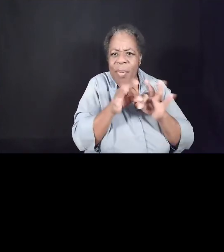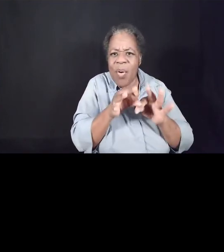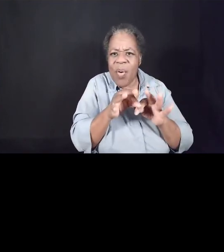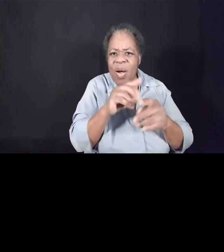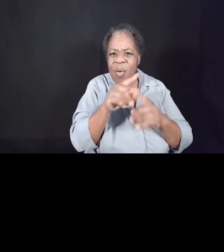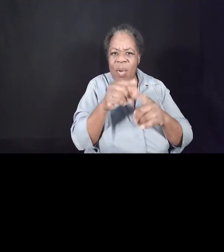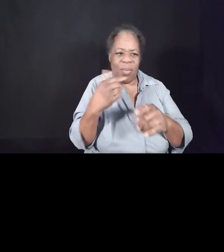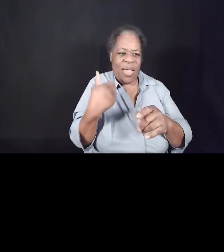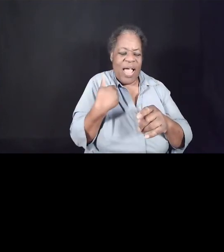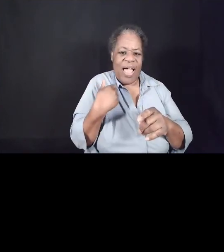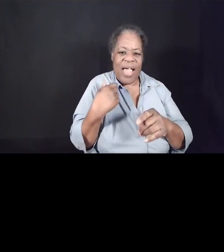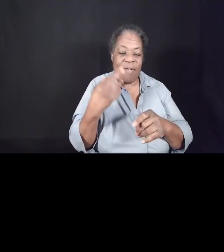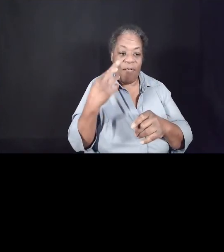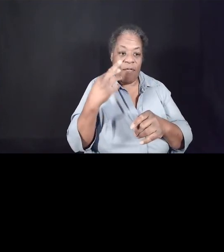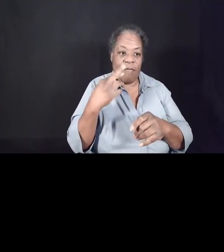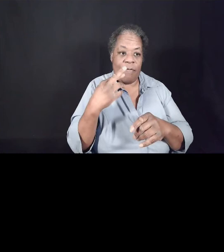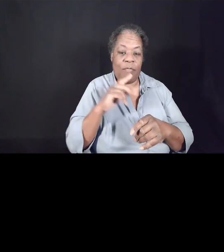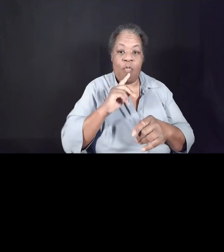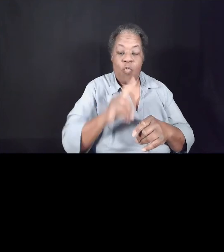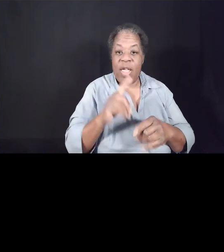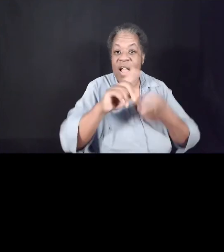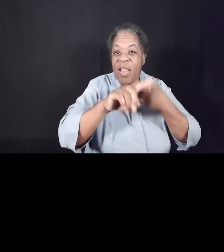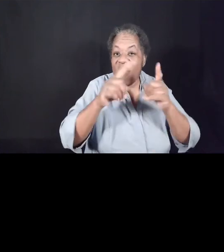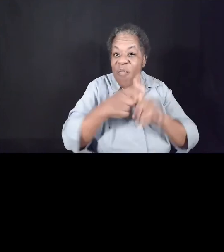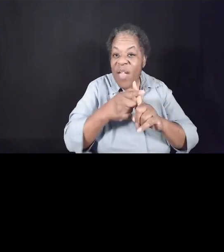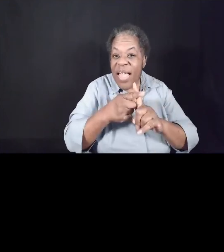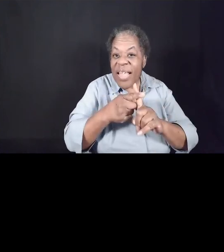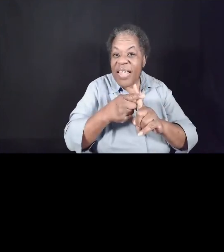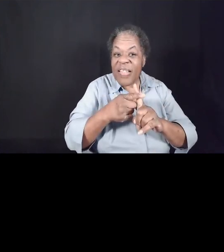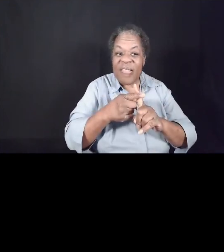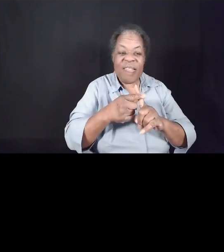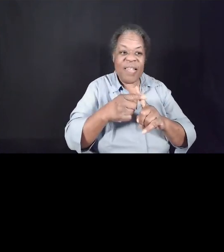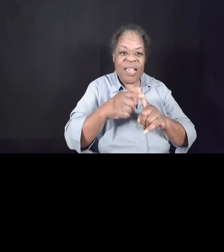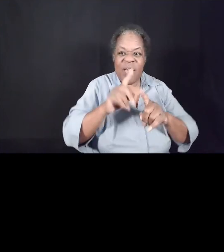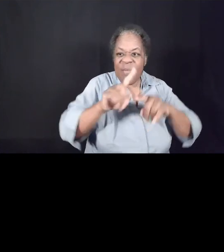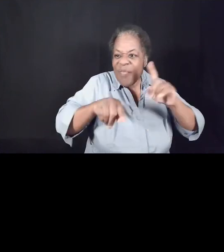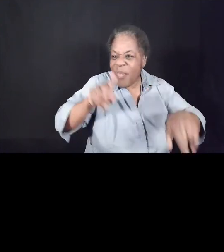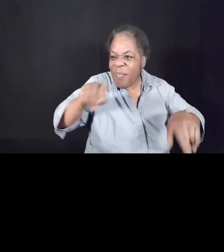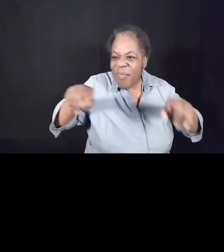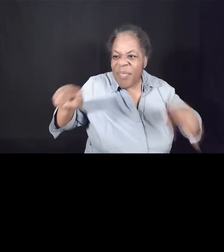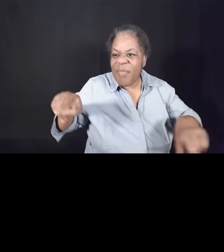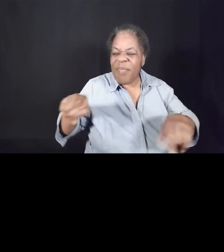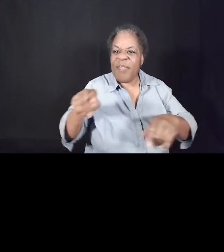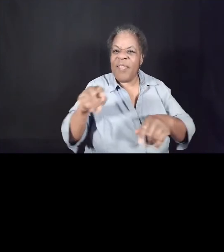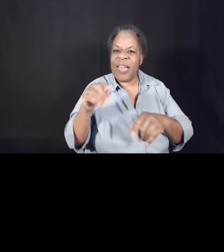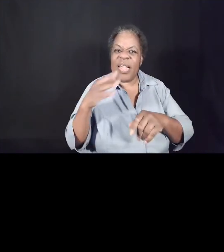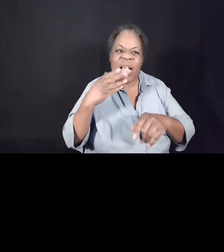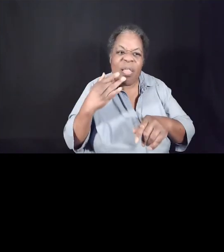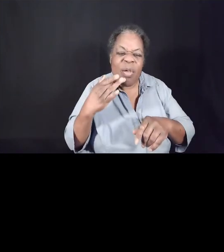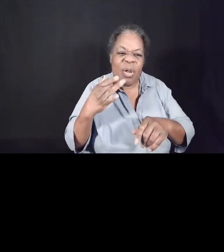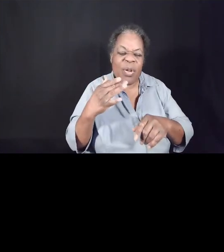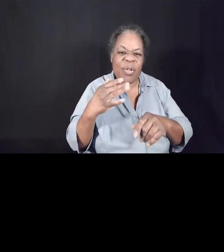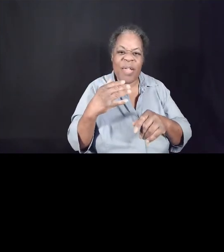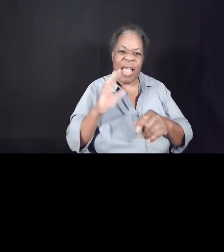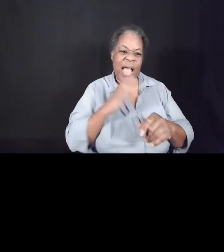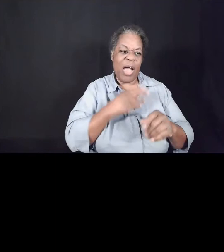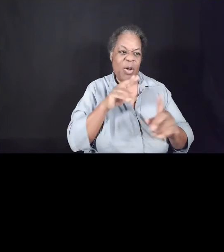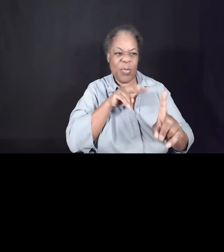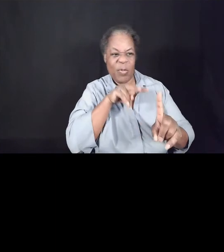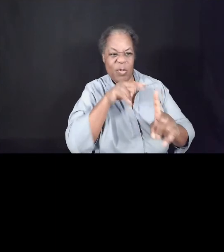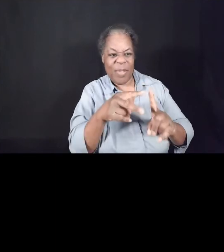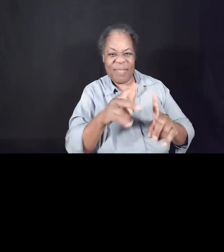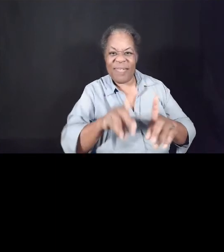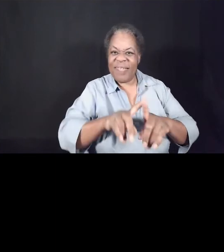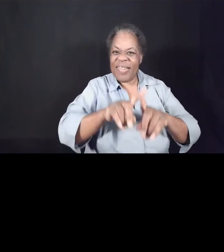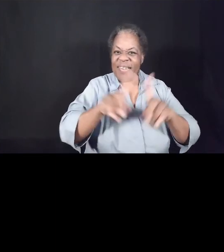who are of different hues. We watch the news differently. We respond differently to the hashtags.